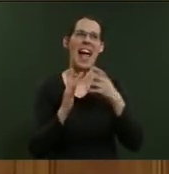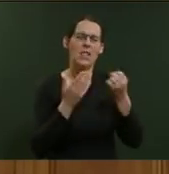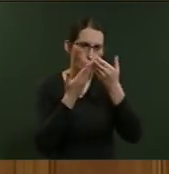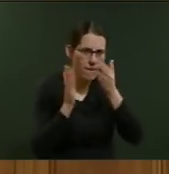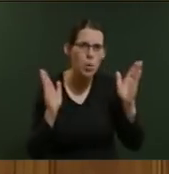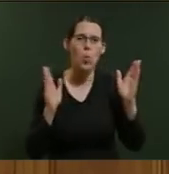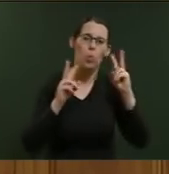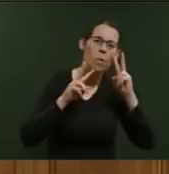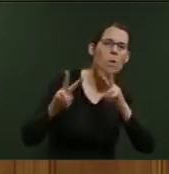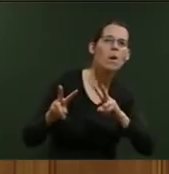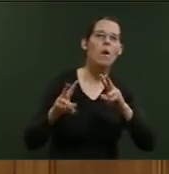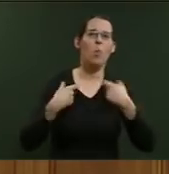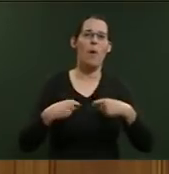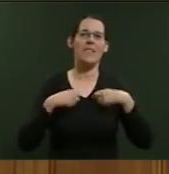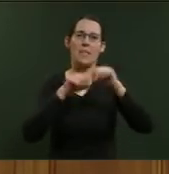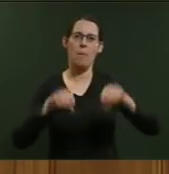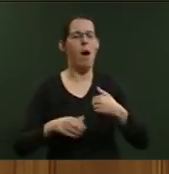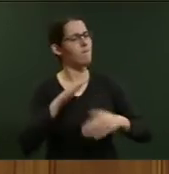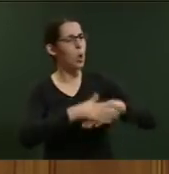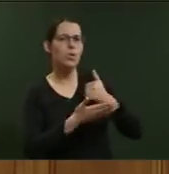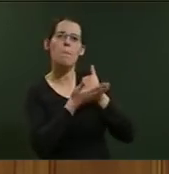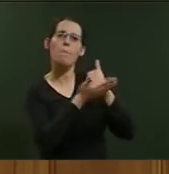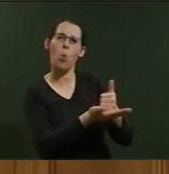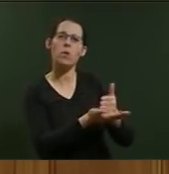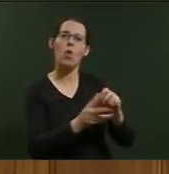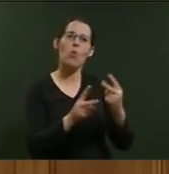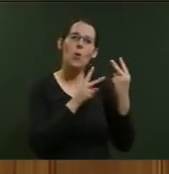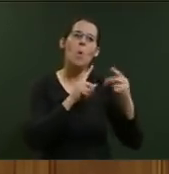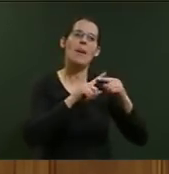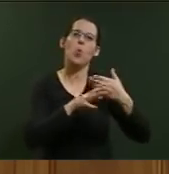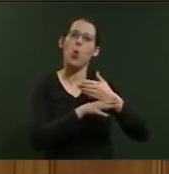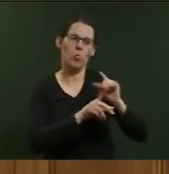support the review and the work that the Minister is currently doing.